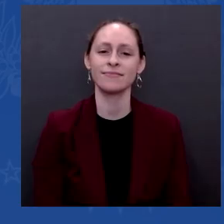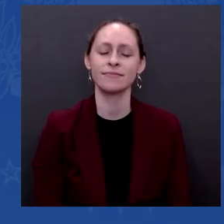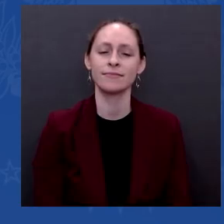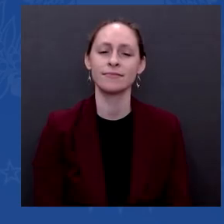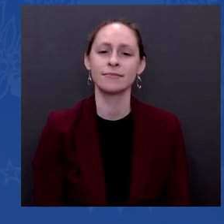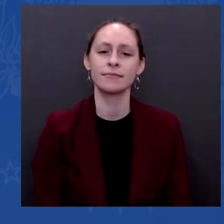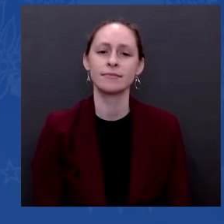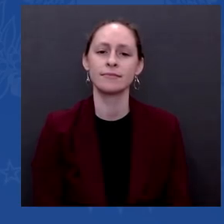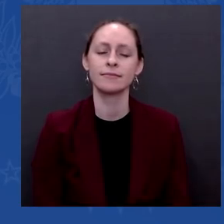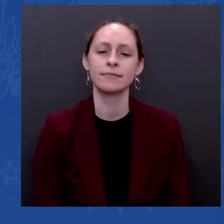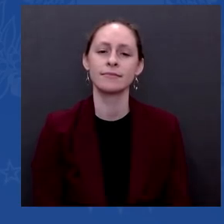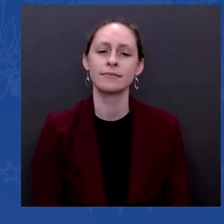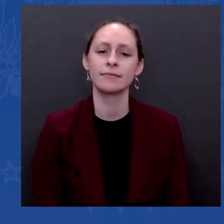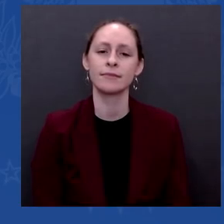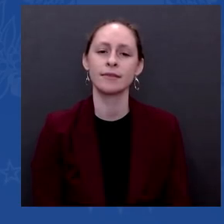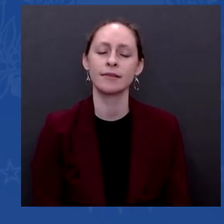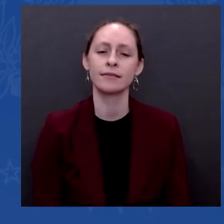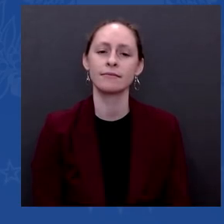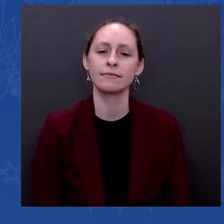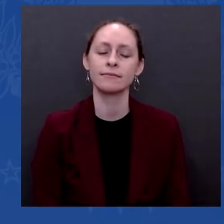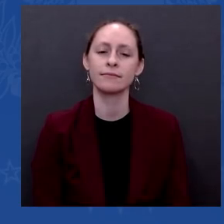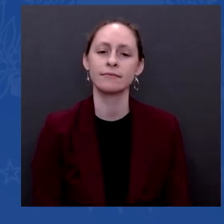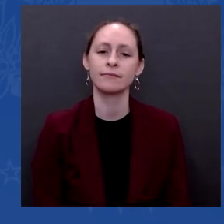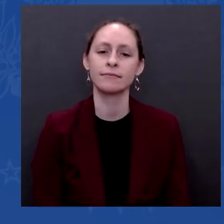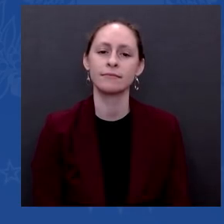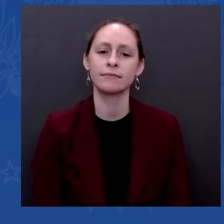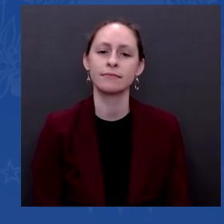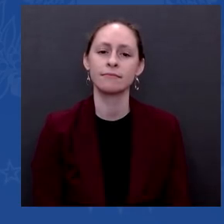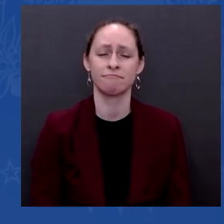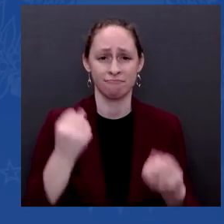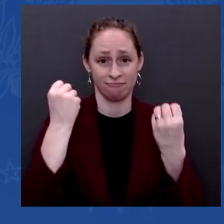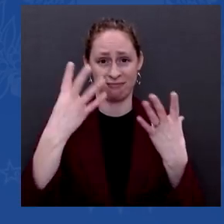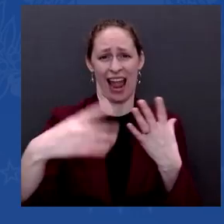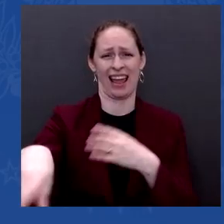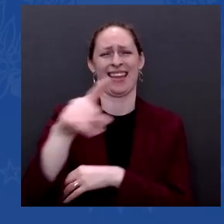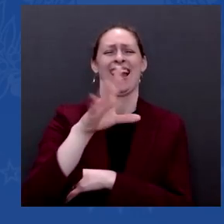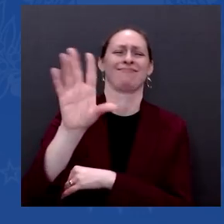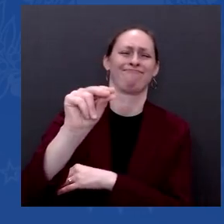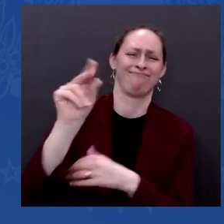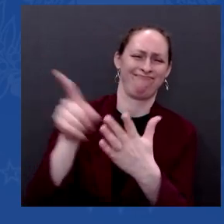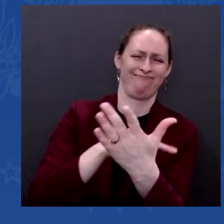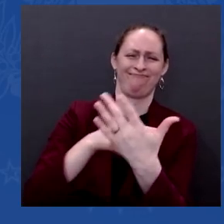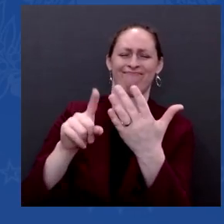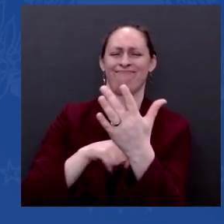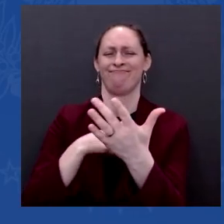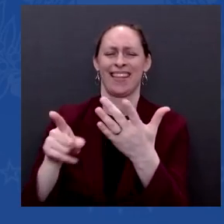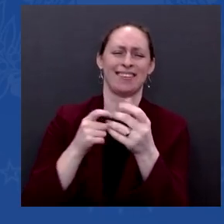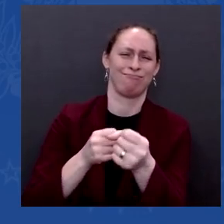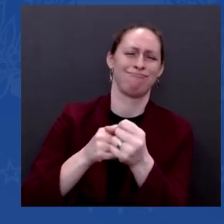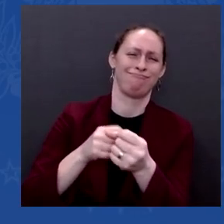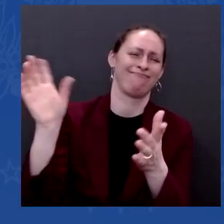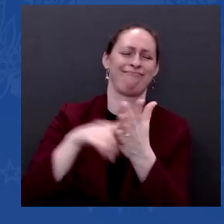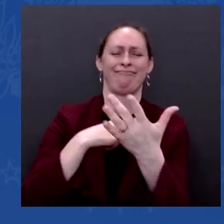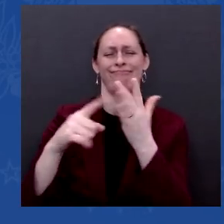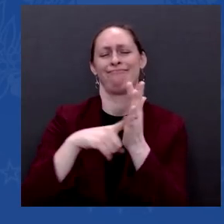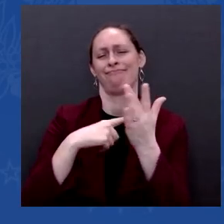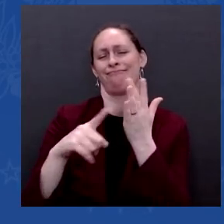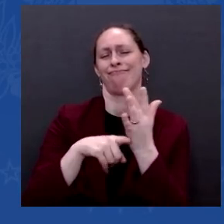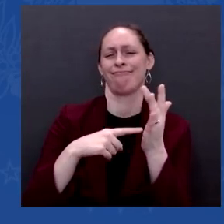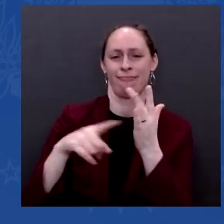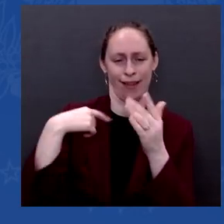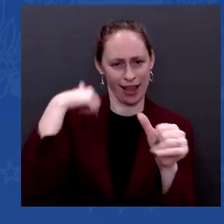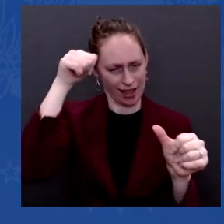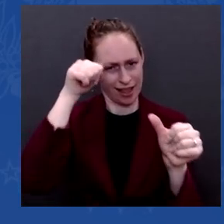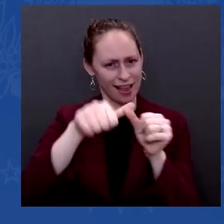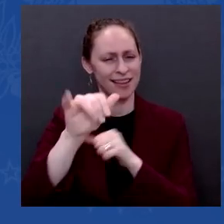and I went into a whole — I wasn't in office anymore. We went into a whole bunch of districts campaigning for Democrats and Republican districts who said they wanted to